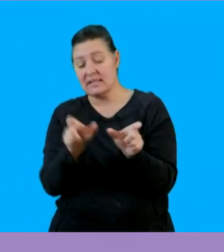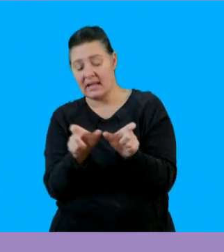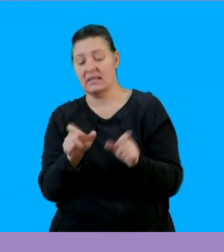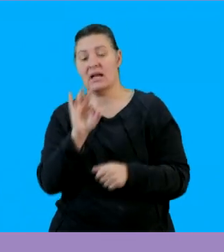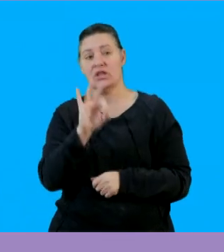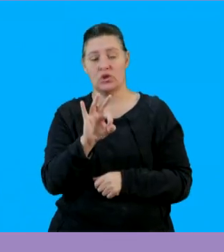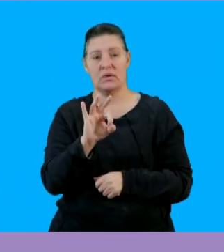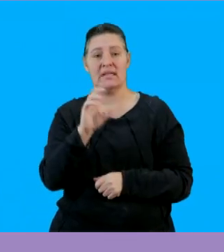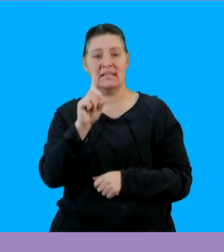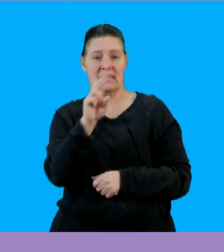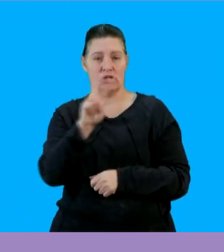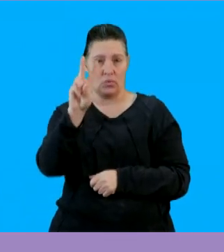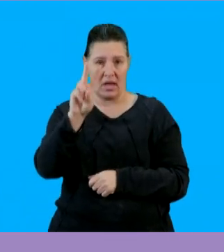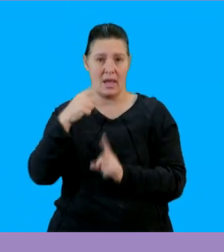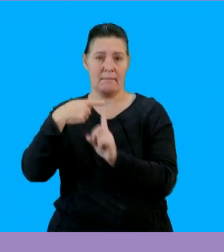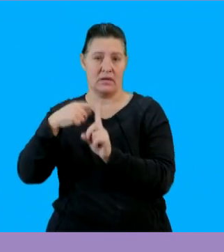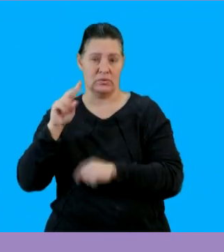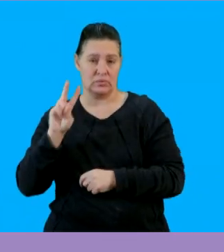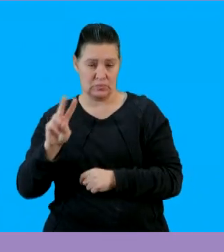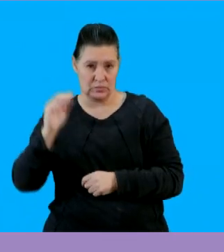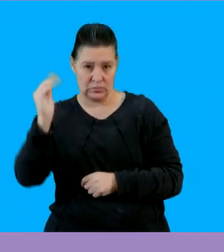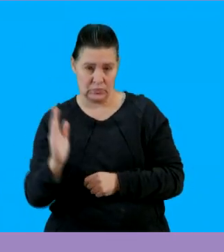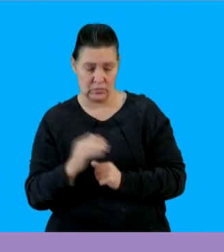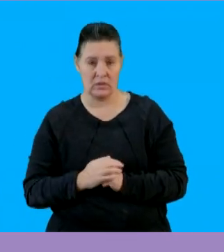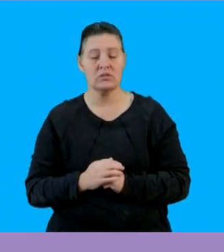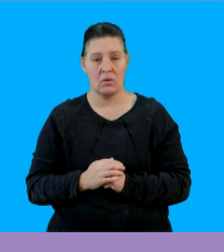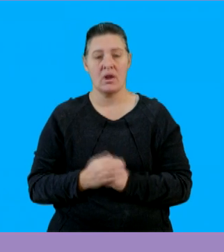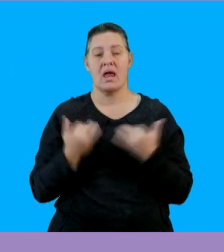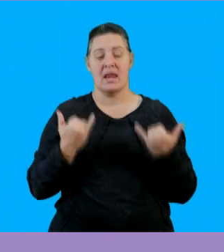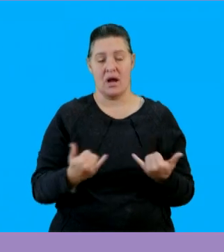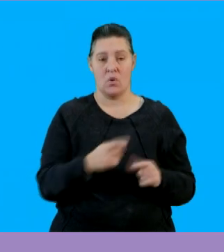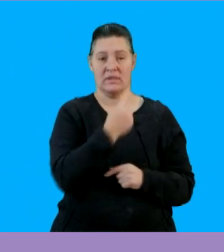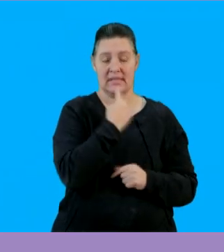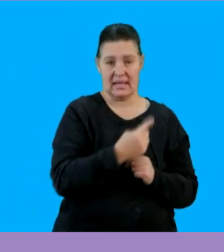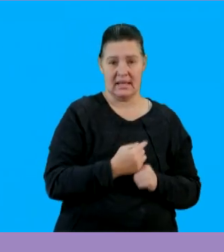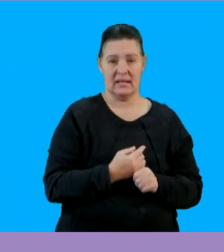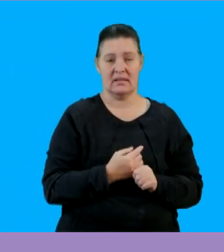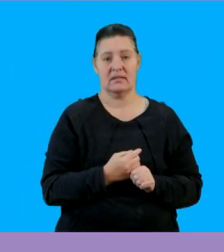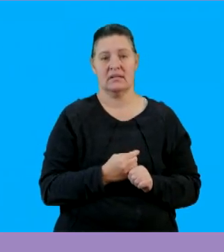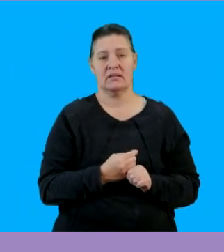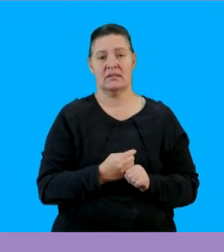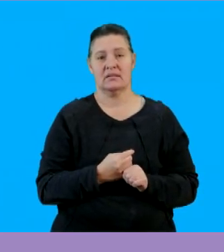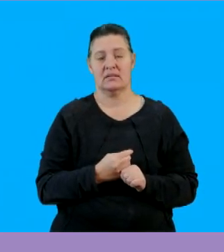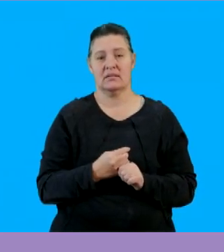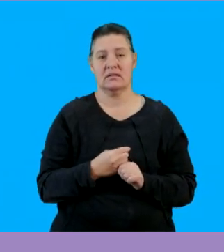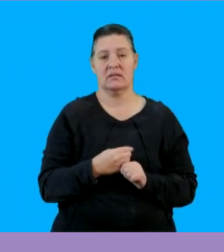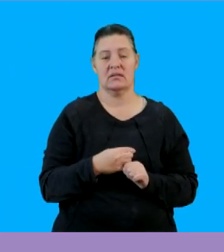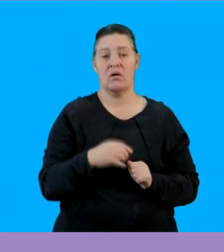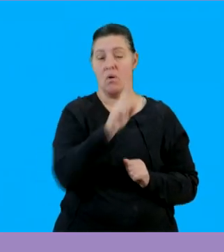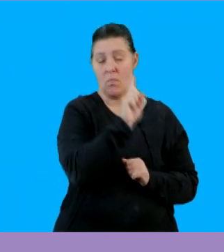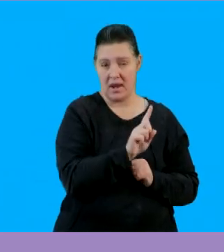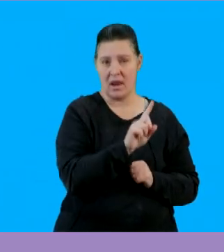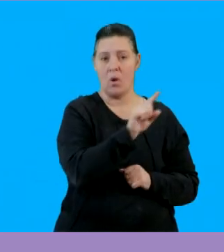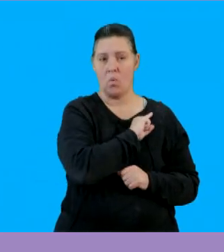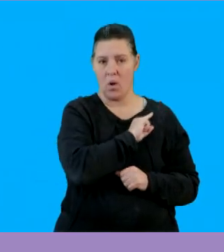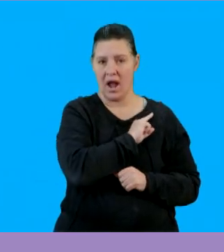binomial and our second binomial is 3d squared plus 2 so let's multiply we are going to say there that that is a